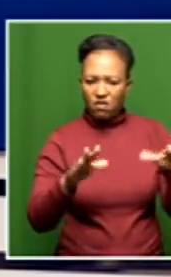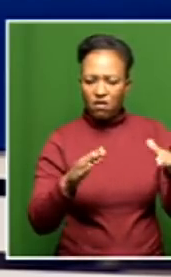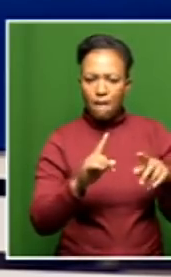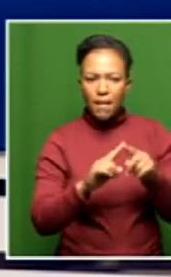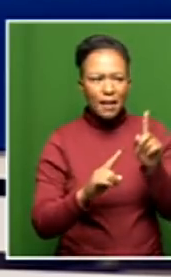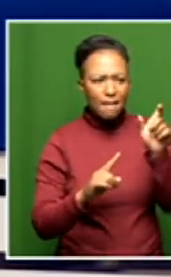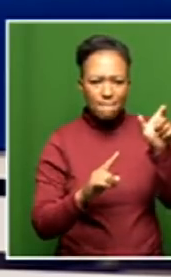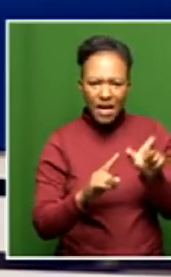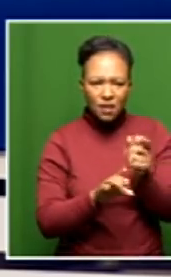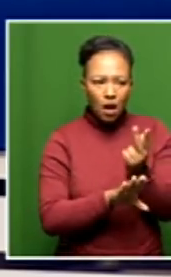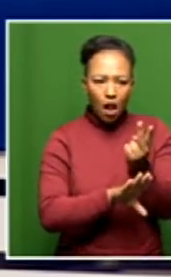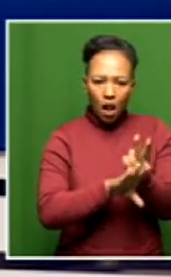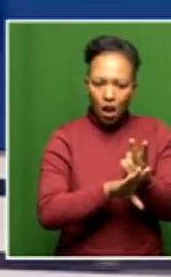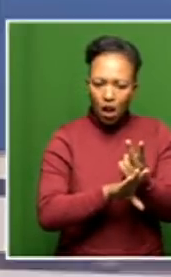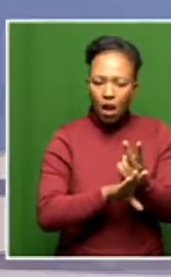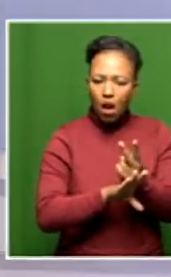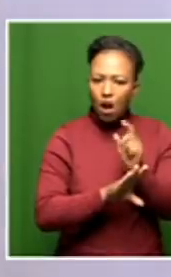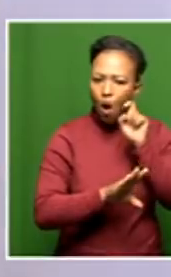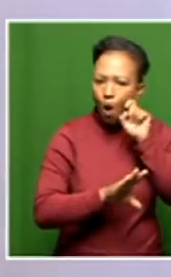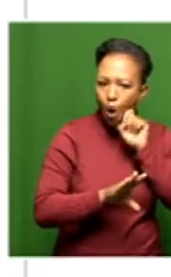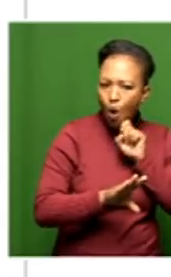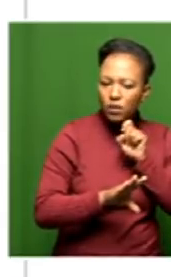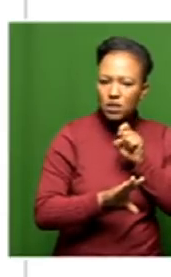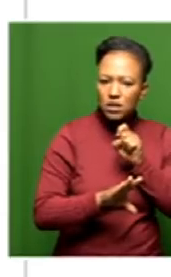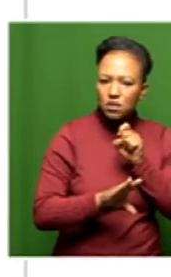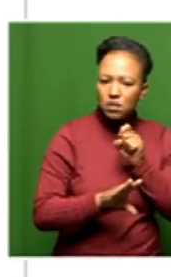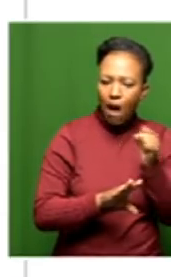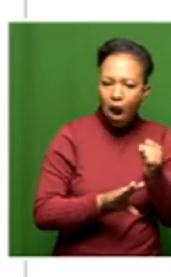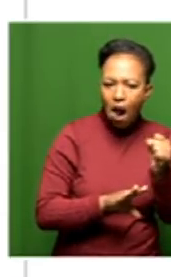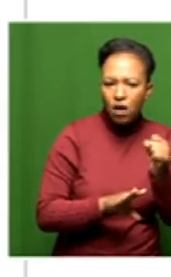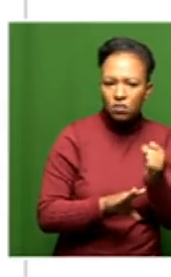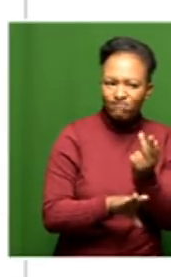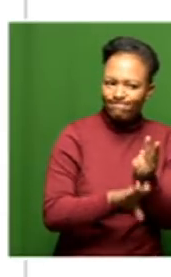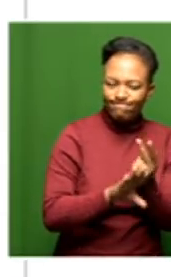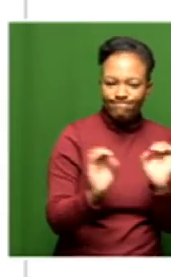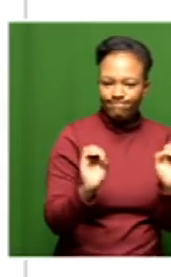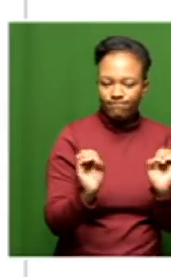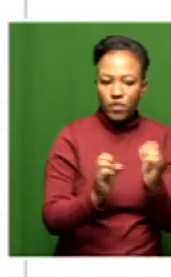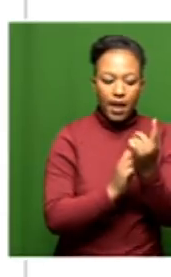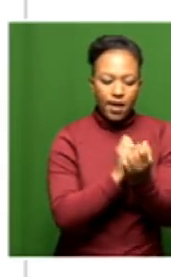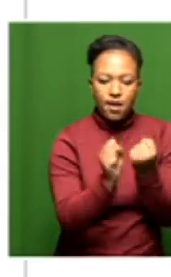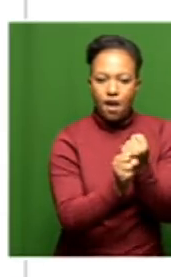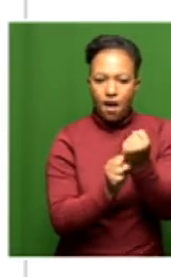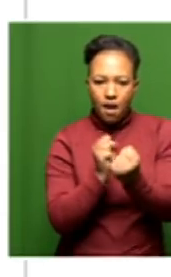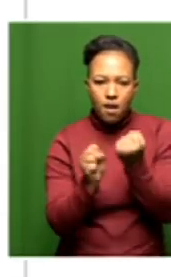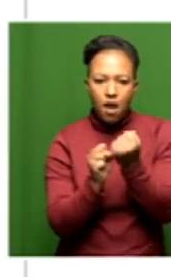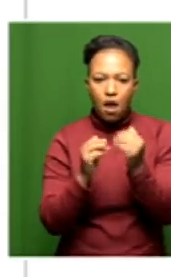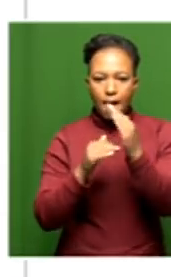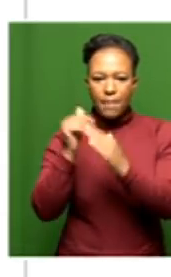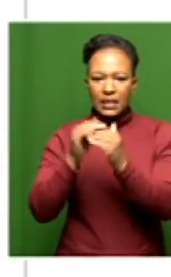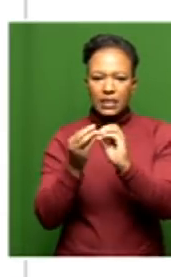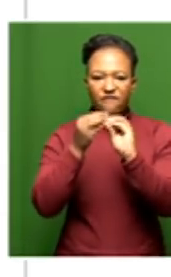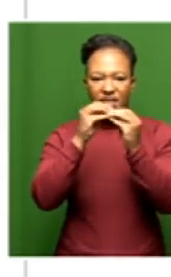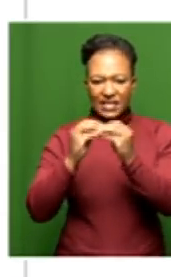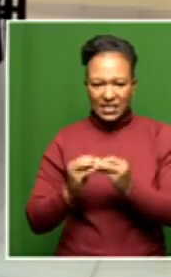patient that has been housed at the facility. And yet, every year, renovations are happening salaries